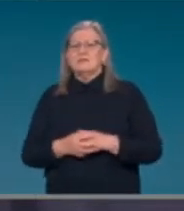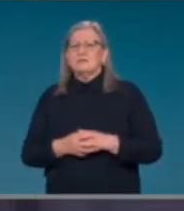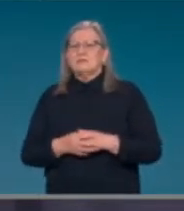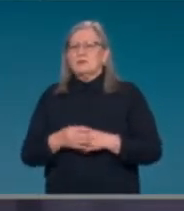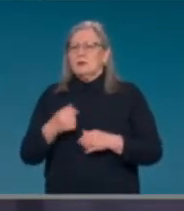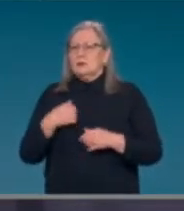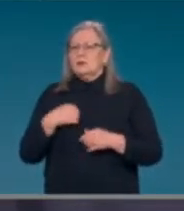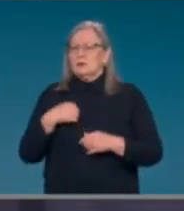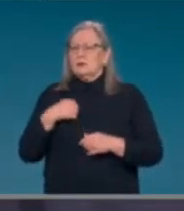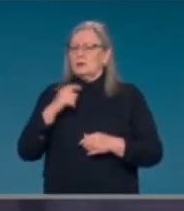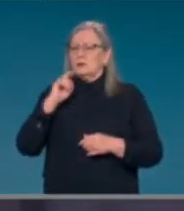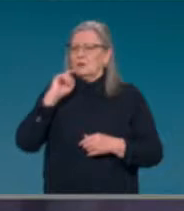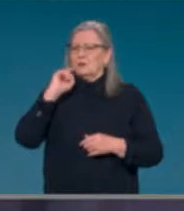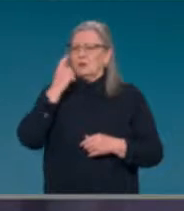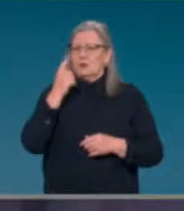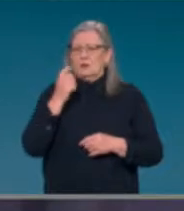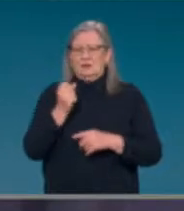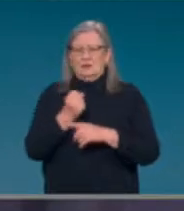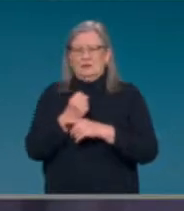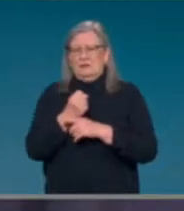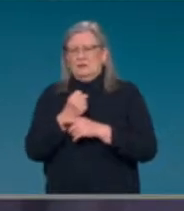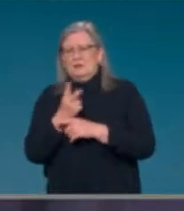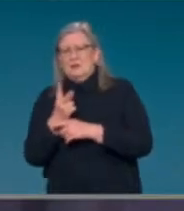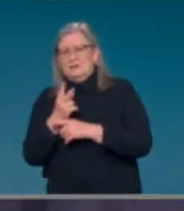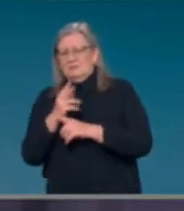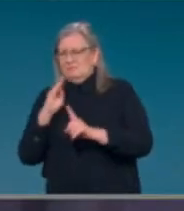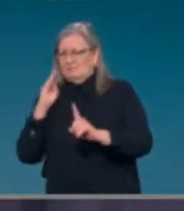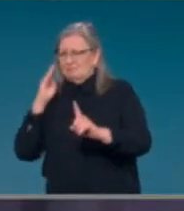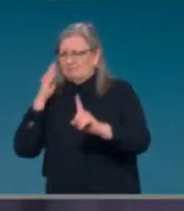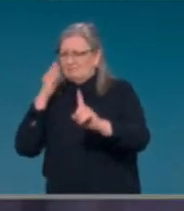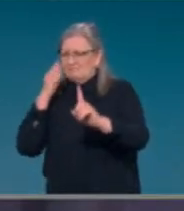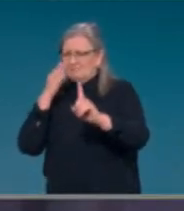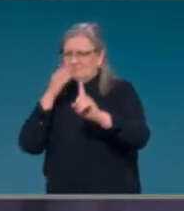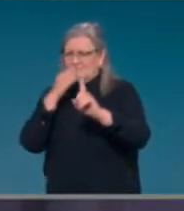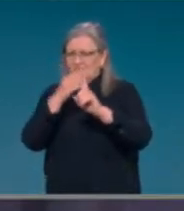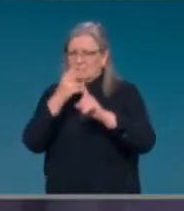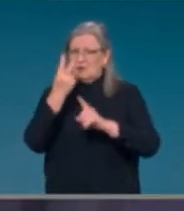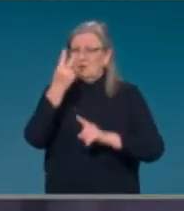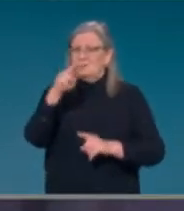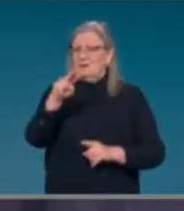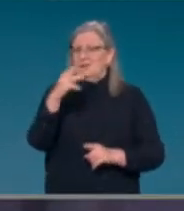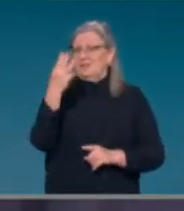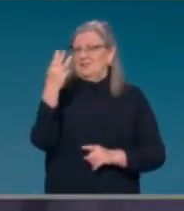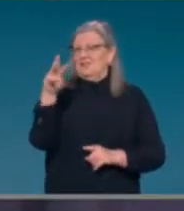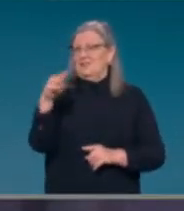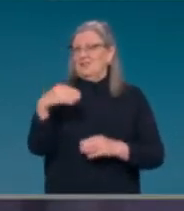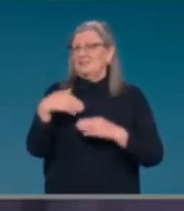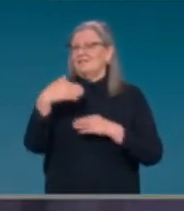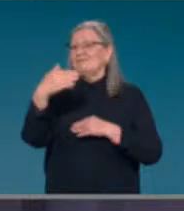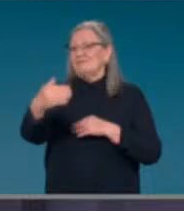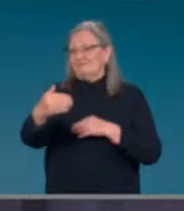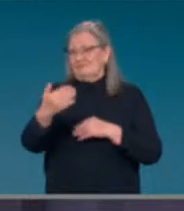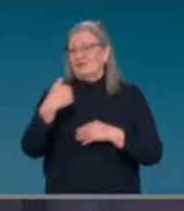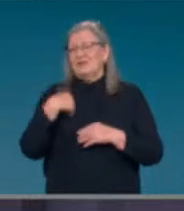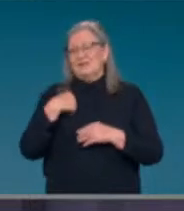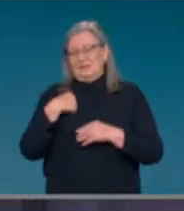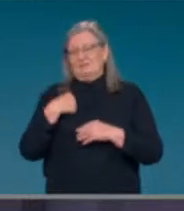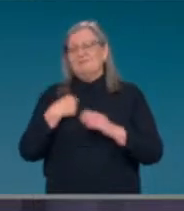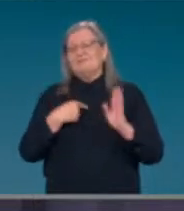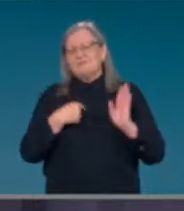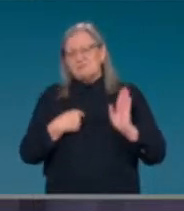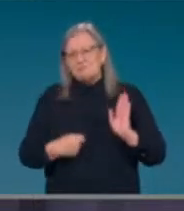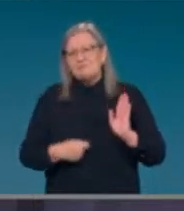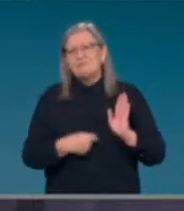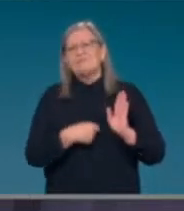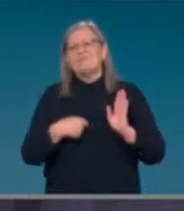targets with the revised projections. And now we've committed to to net zero. And we were cautious in doing that because we didn't